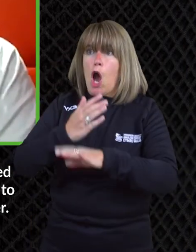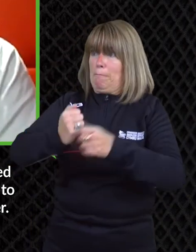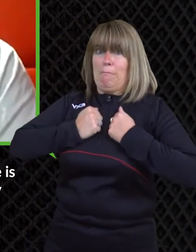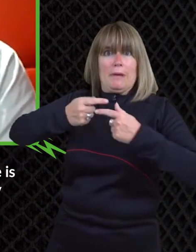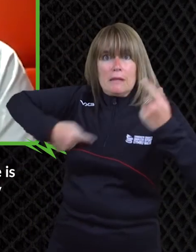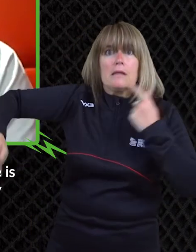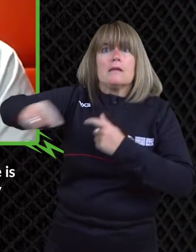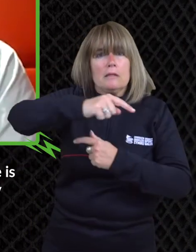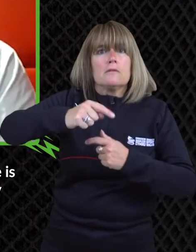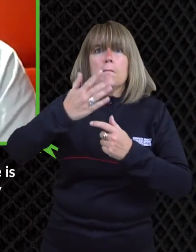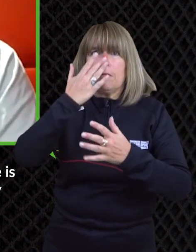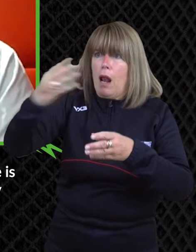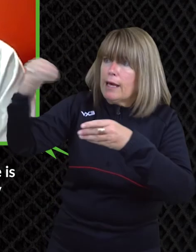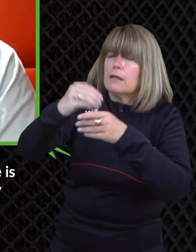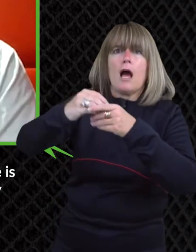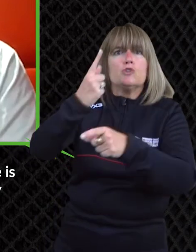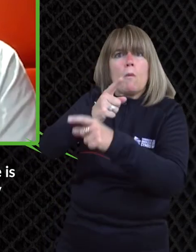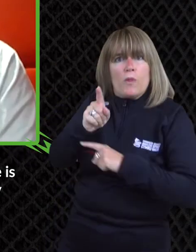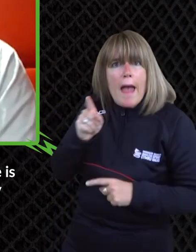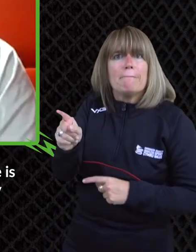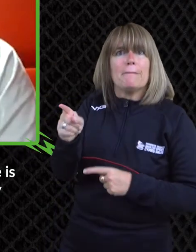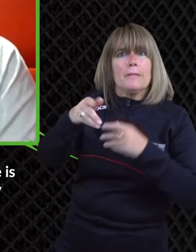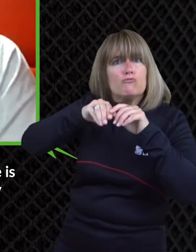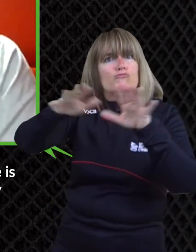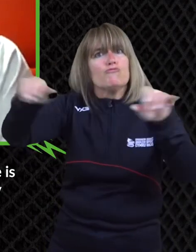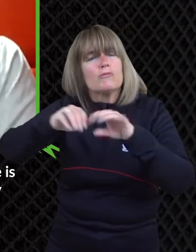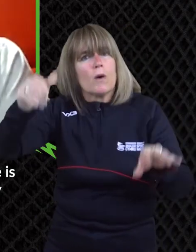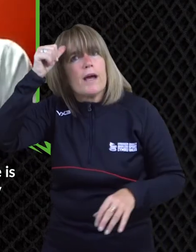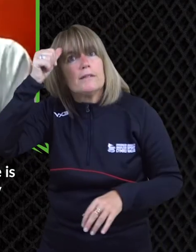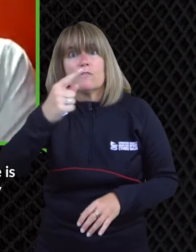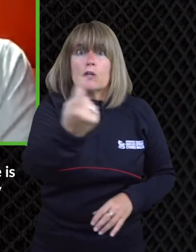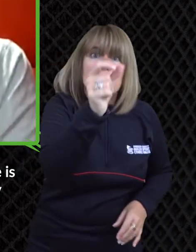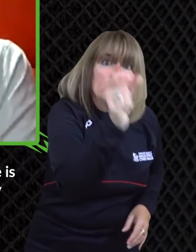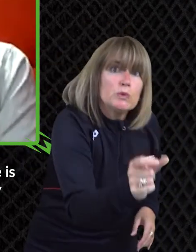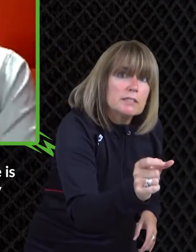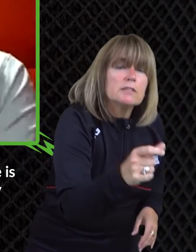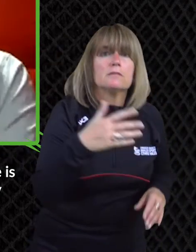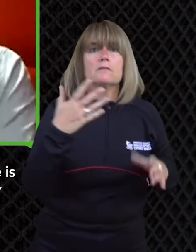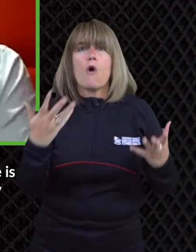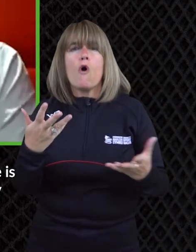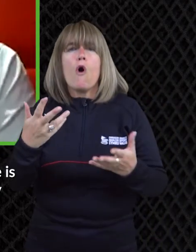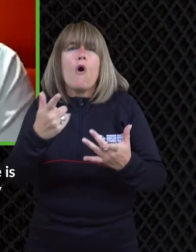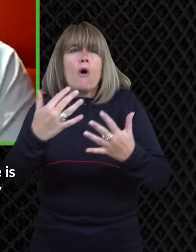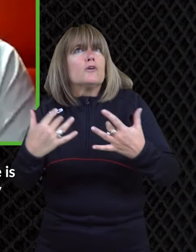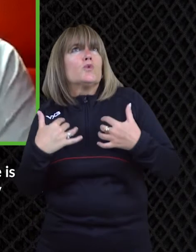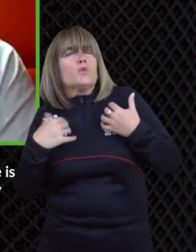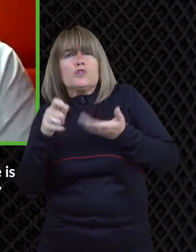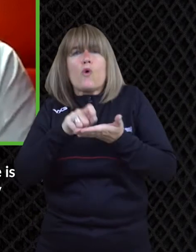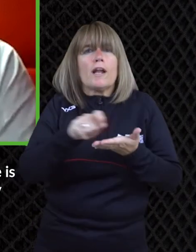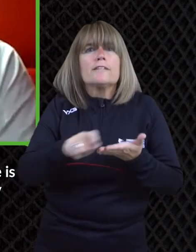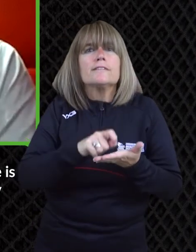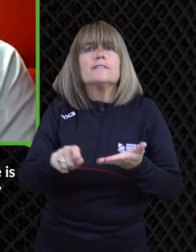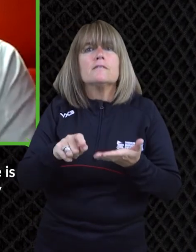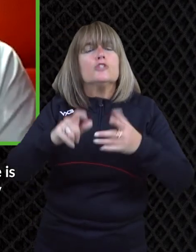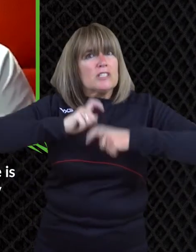or whatever um you know one in five of us you know if you go into a a room obviously this is very simple statistics one in five is going to be